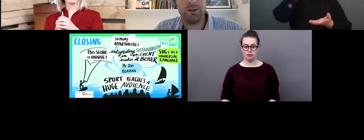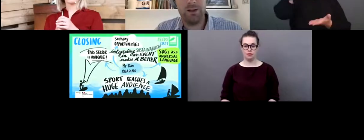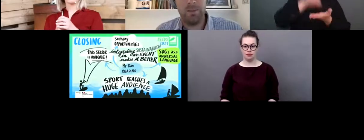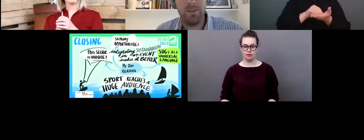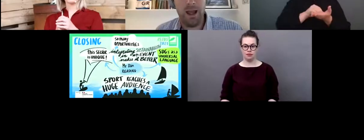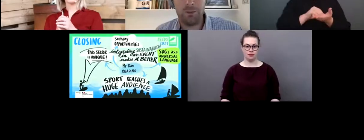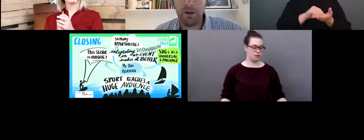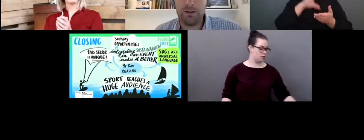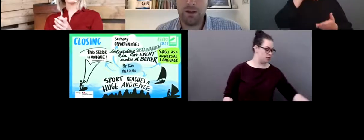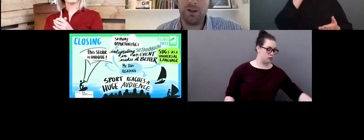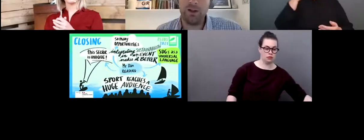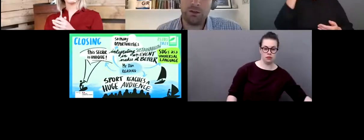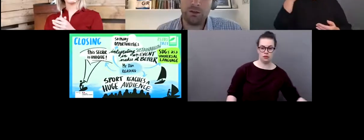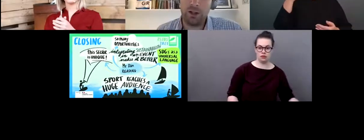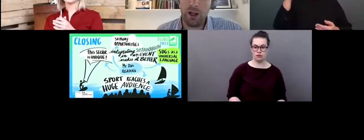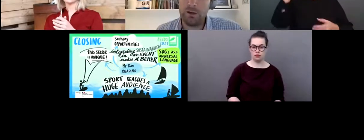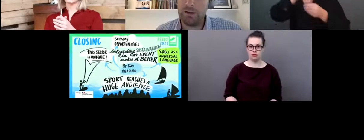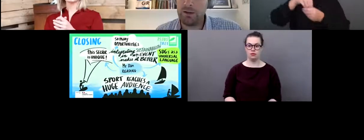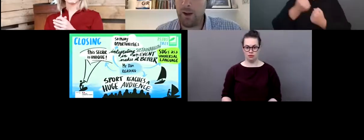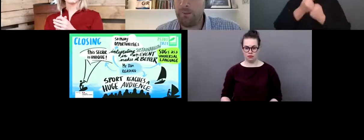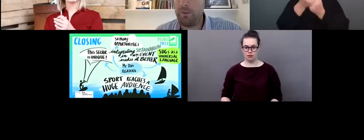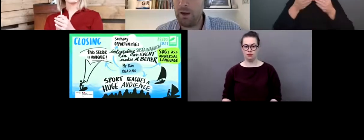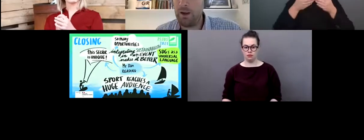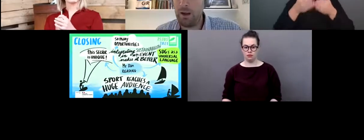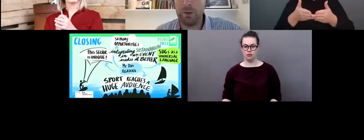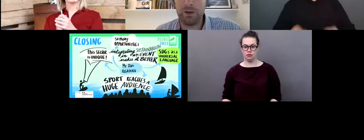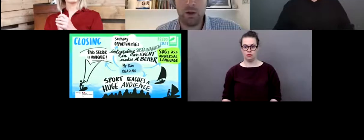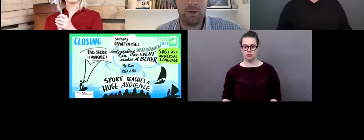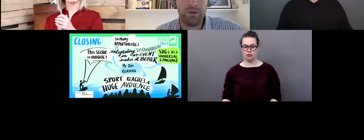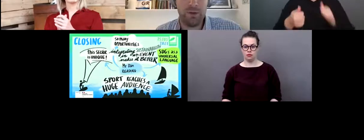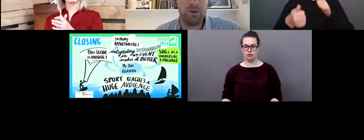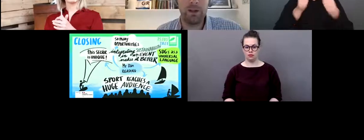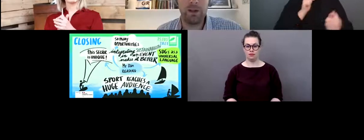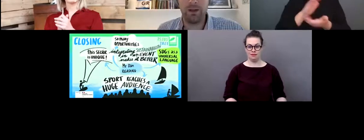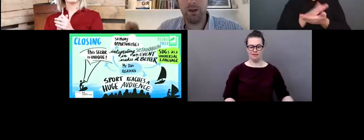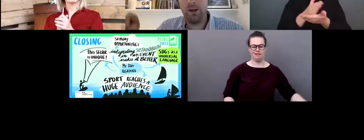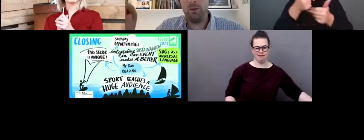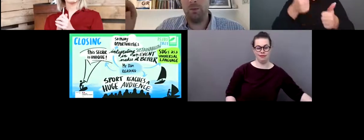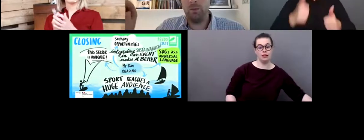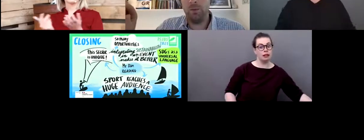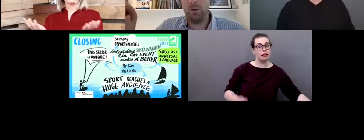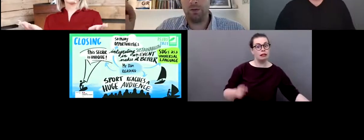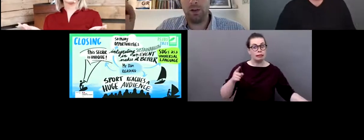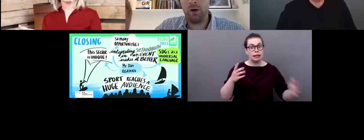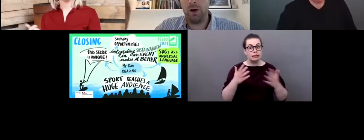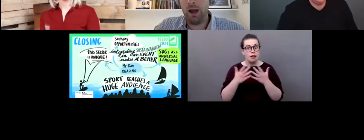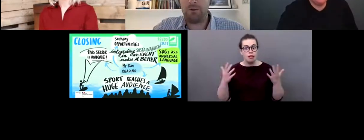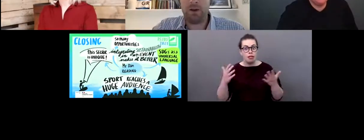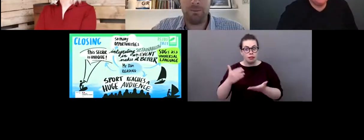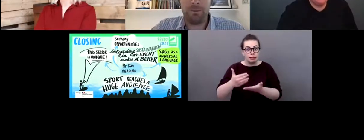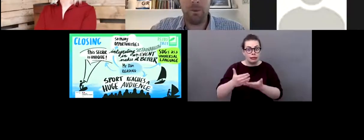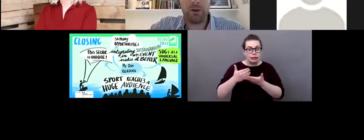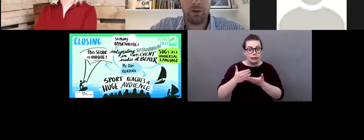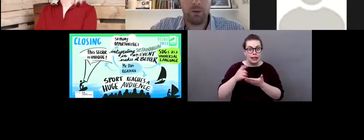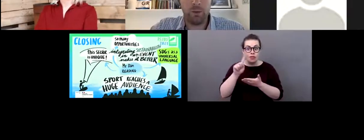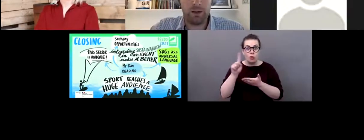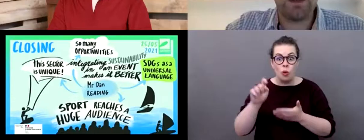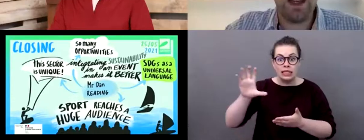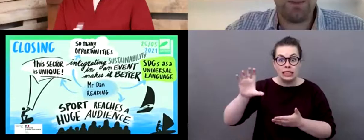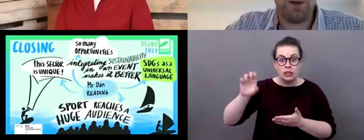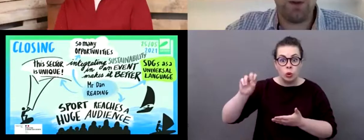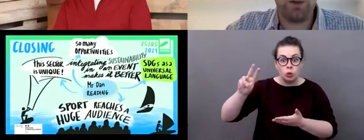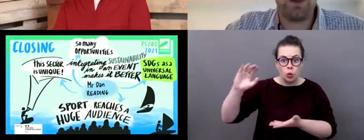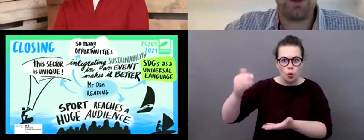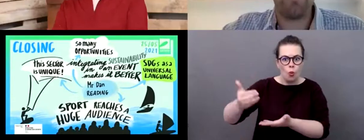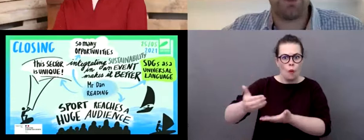used. And it was pretty significant. You know, it's, um, it was a lot of fuel because more often not every boat on the water,